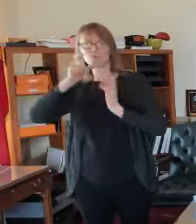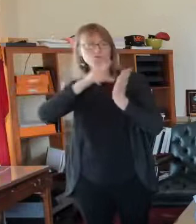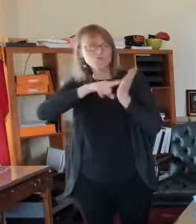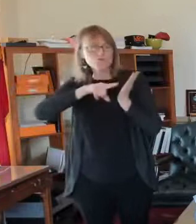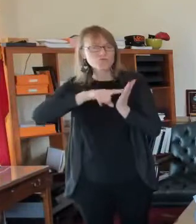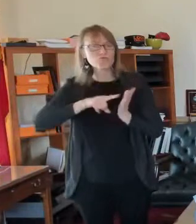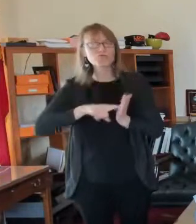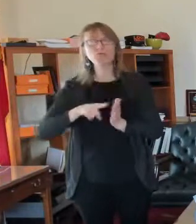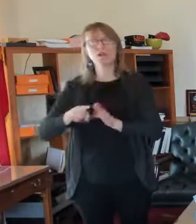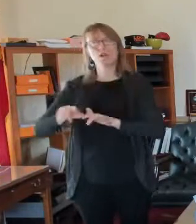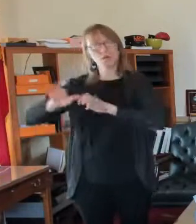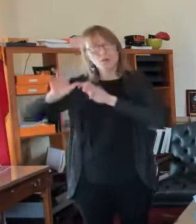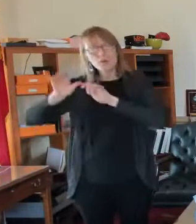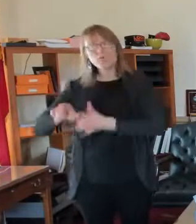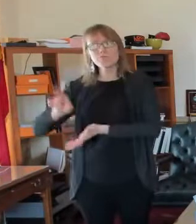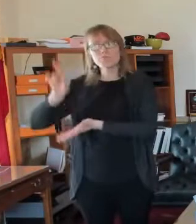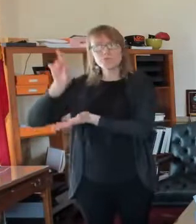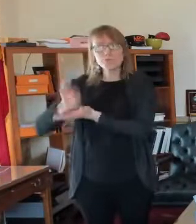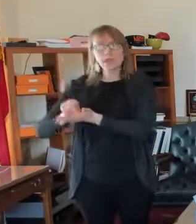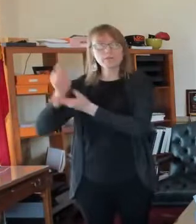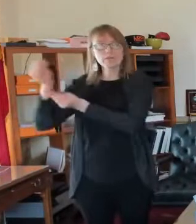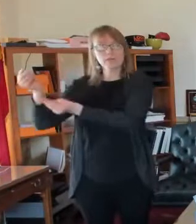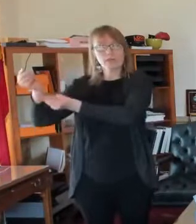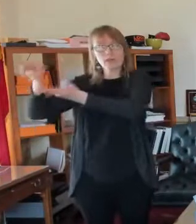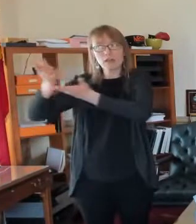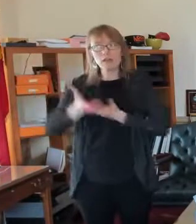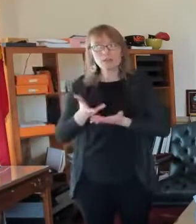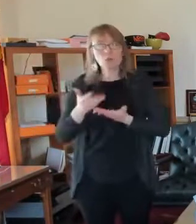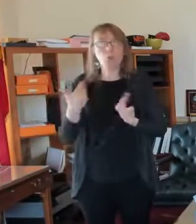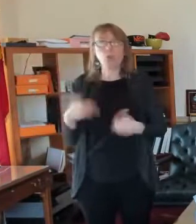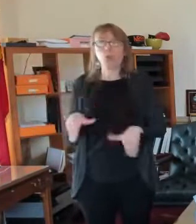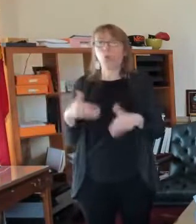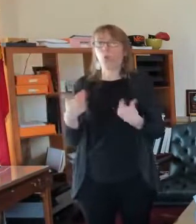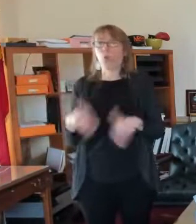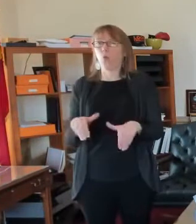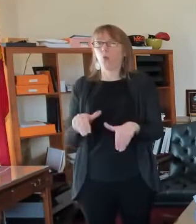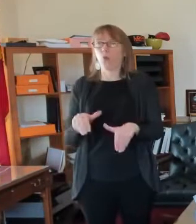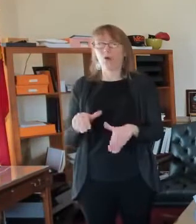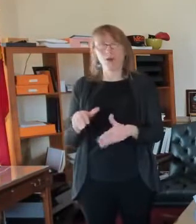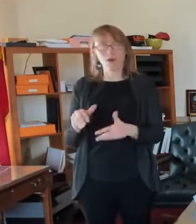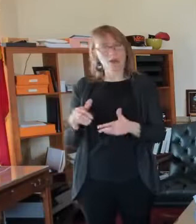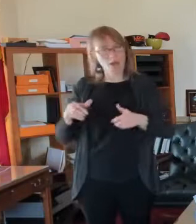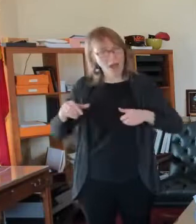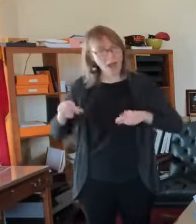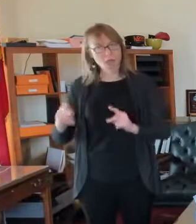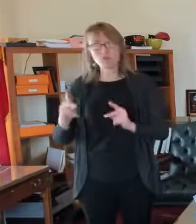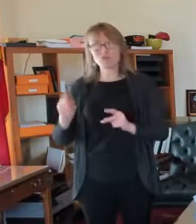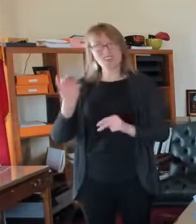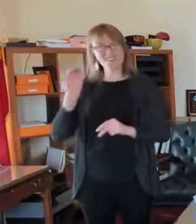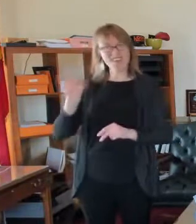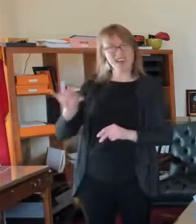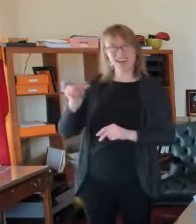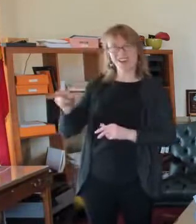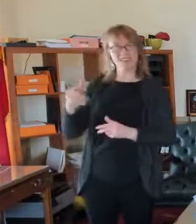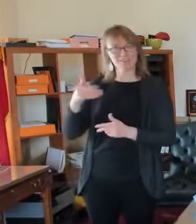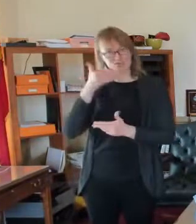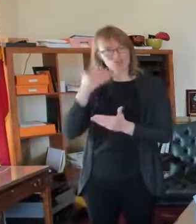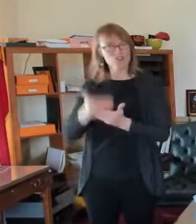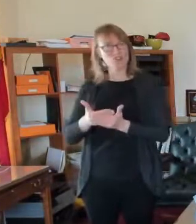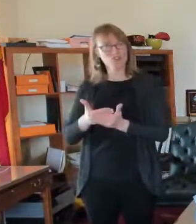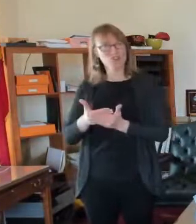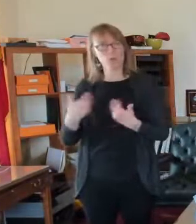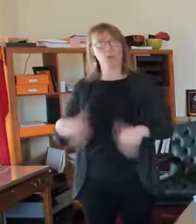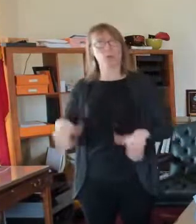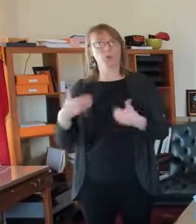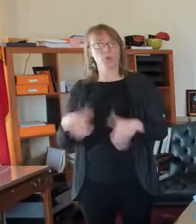opportunity, I think for, for us to, to make some changes and, and that sort of thing. So, uh, the ability for, and we